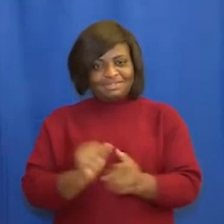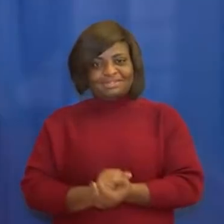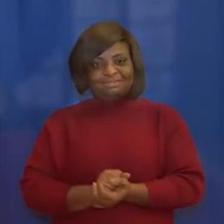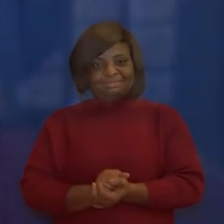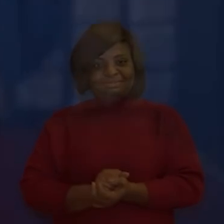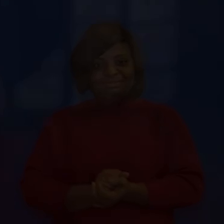minor 15 Minor 15 15 18 Marin